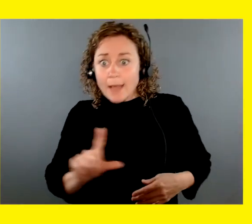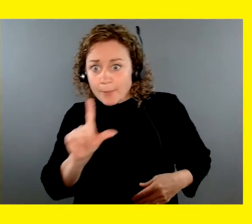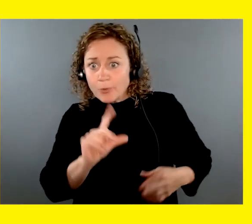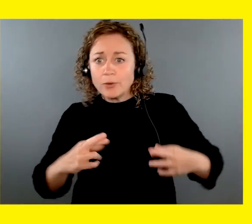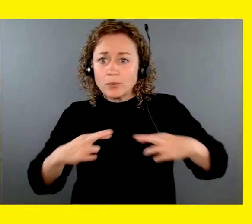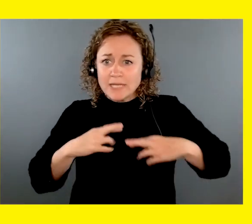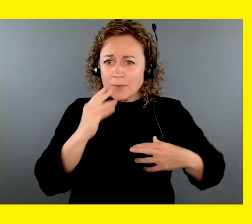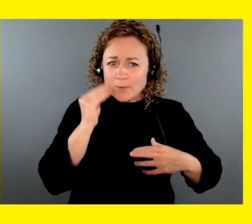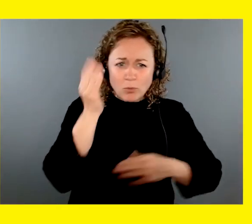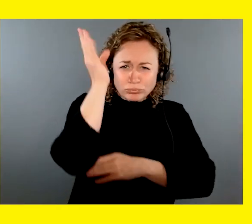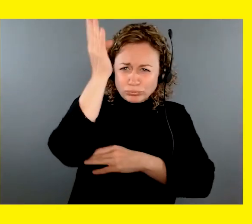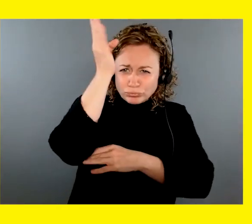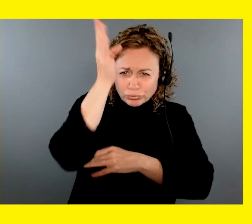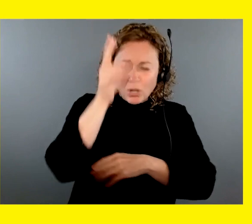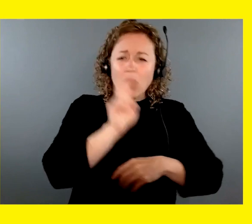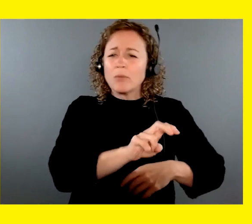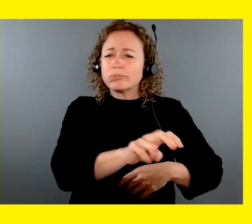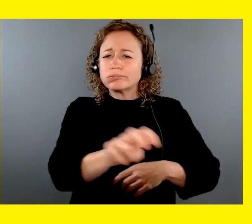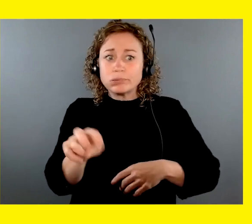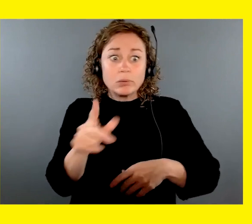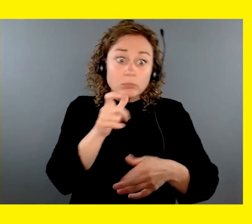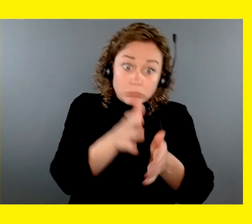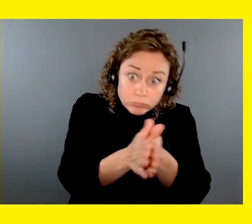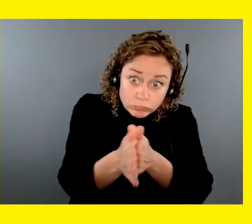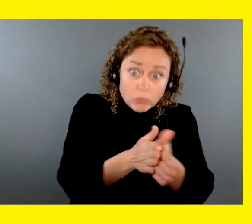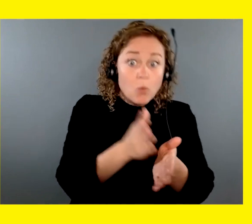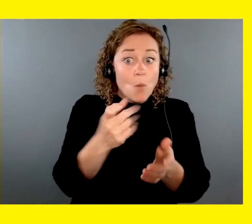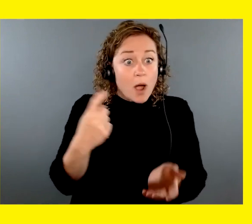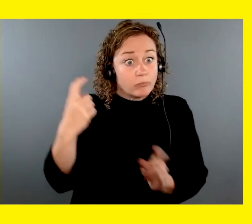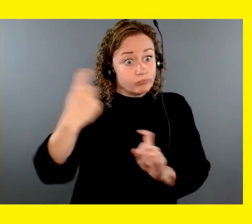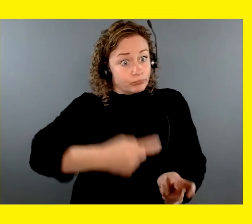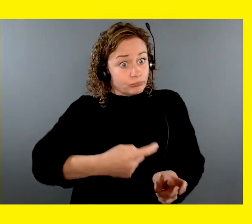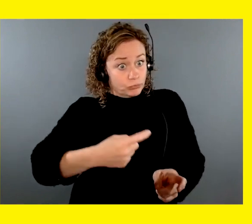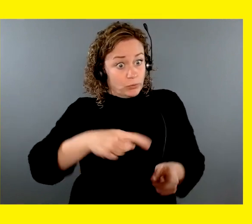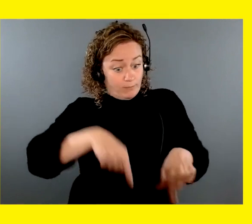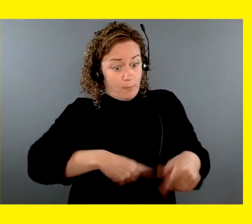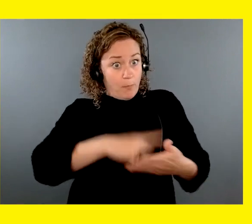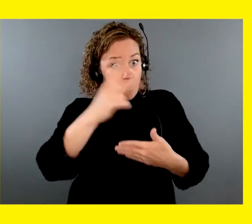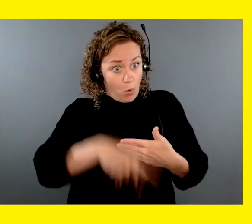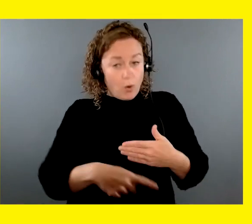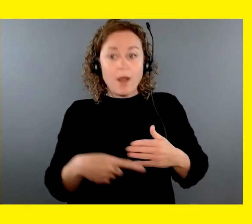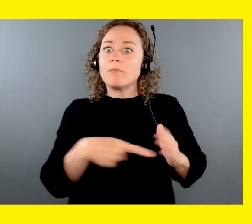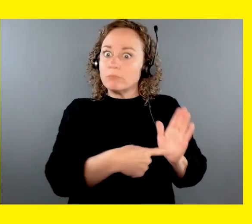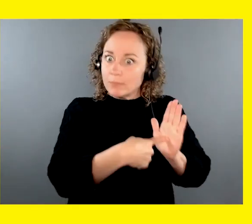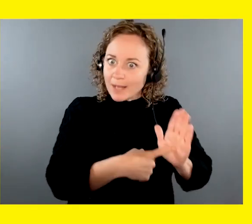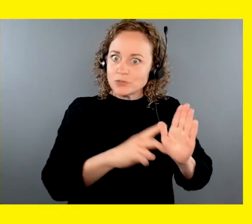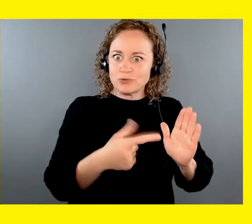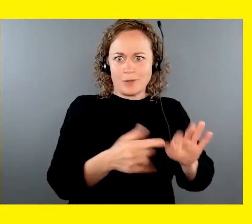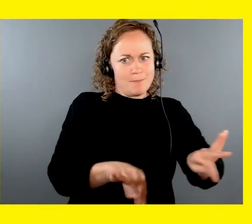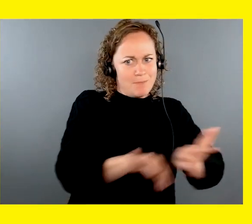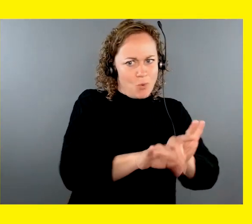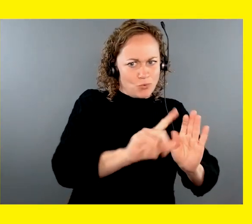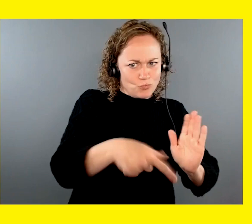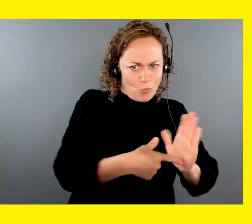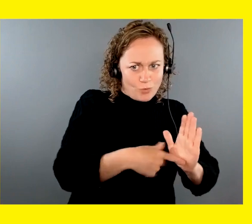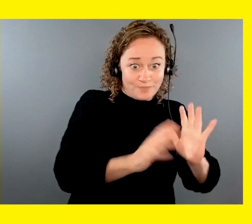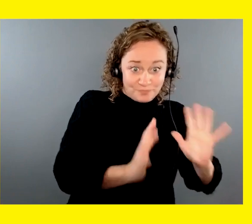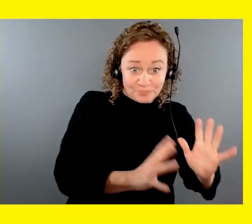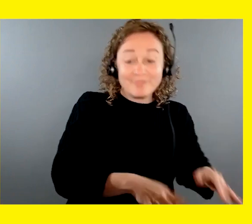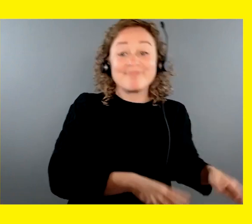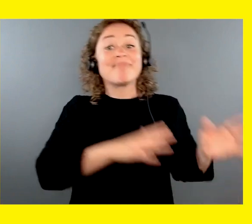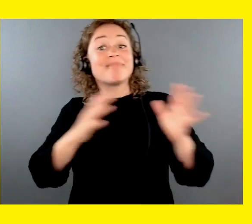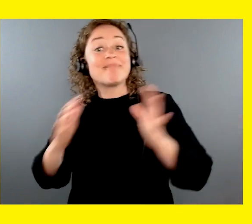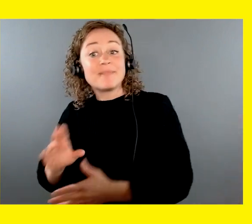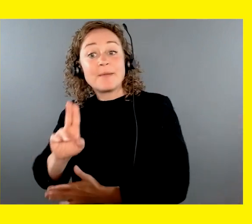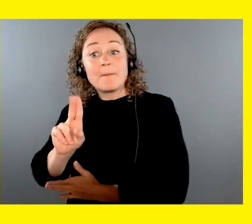or connecting with individuals who may be interested in sponsoring the program, this dog has an important role to play. Meanwhile, a CNIB buddy